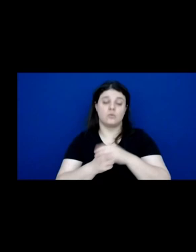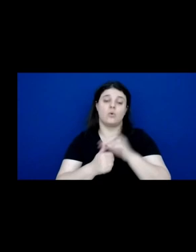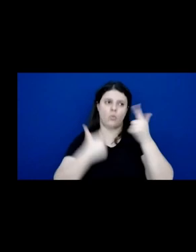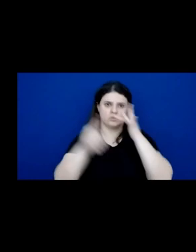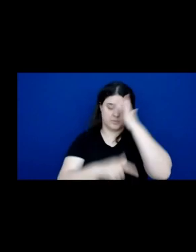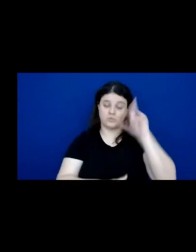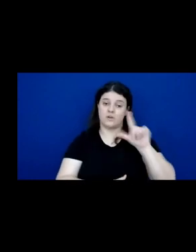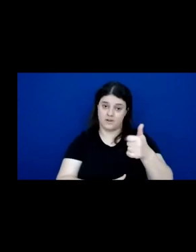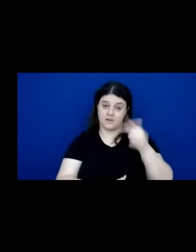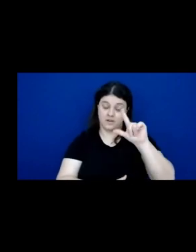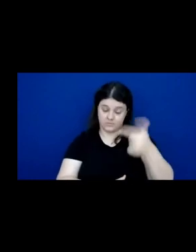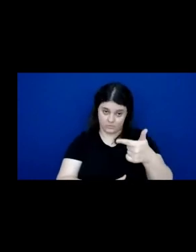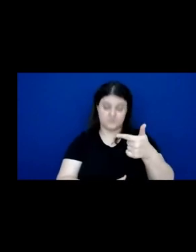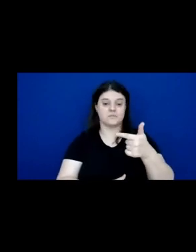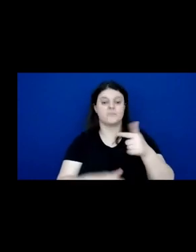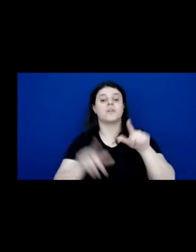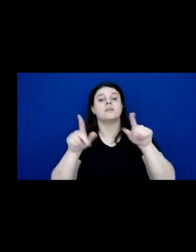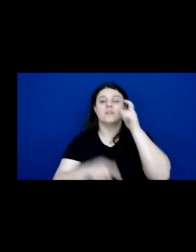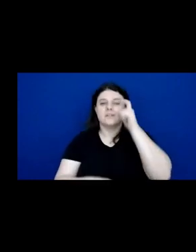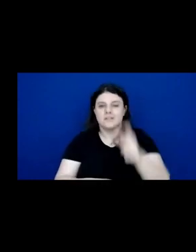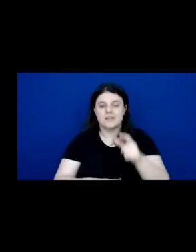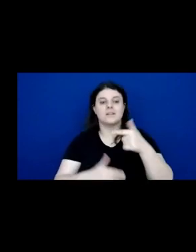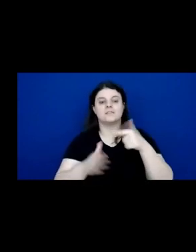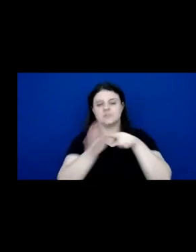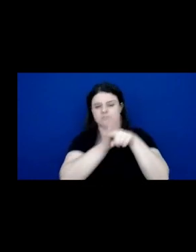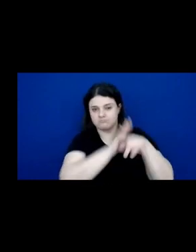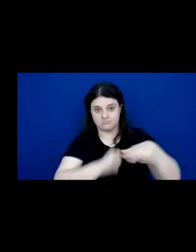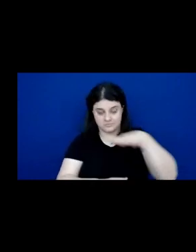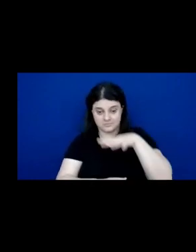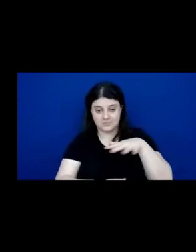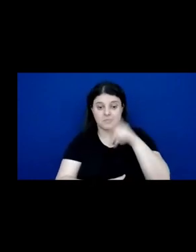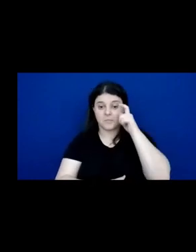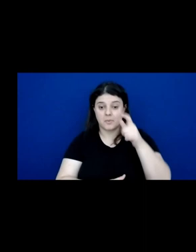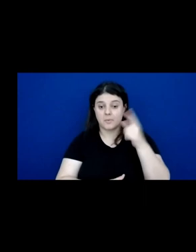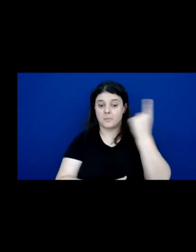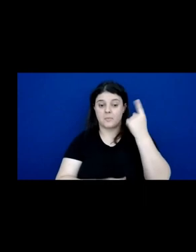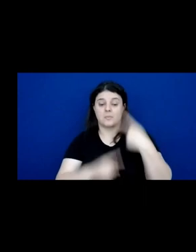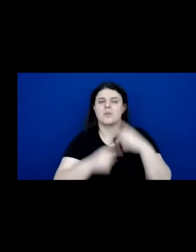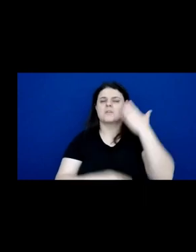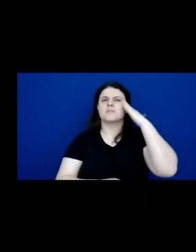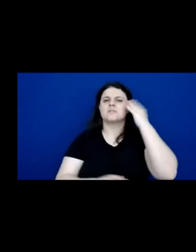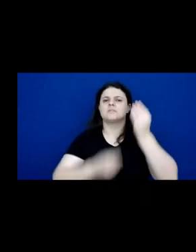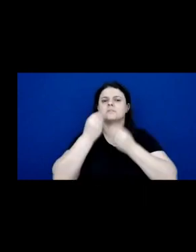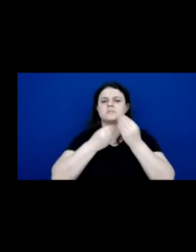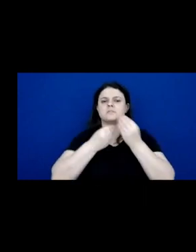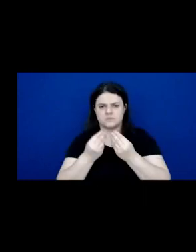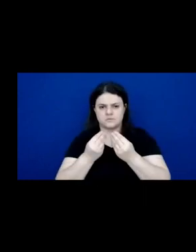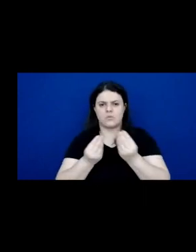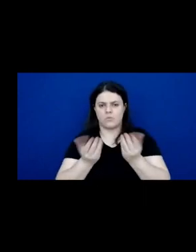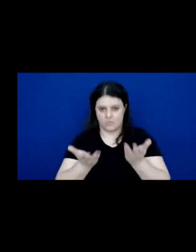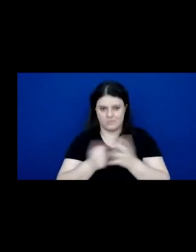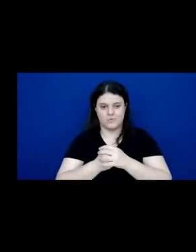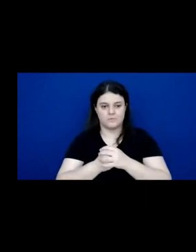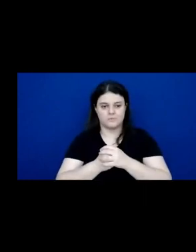My colleagues and I were interested in making progress in this space, but first, we wanted to get a better understanding of the lay of the land. So we asked